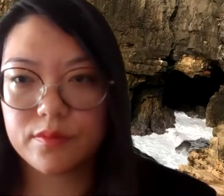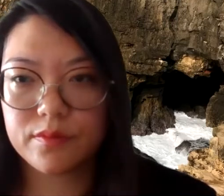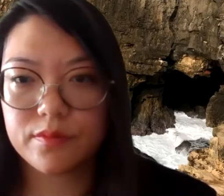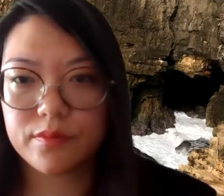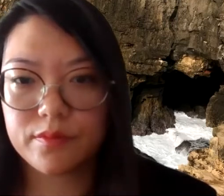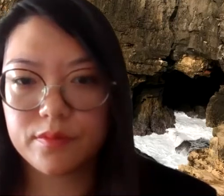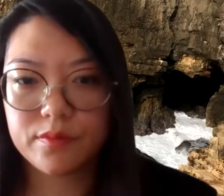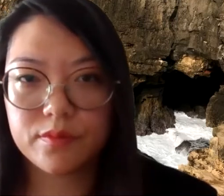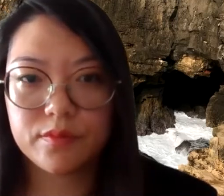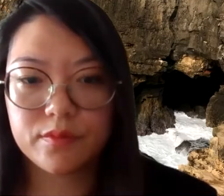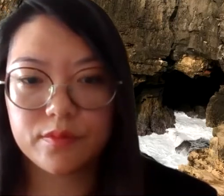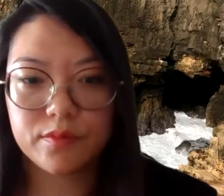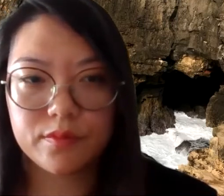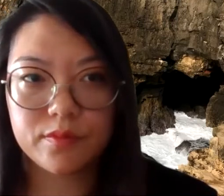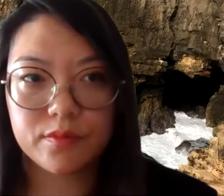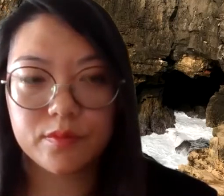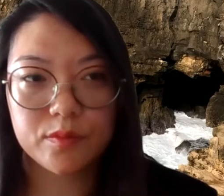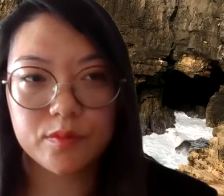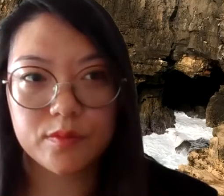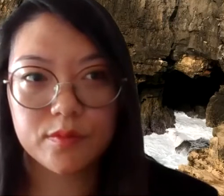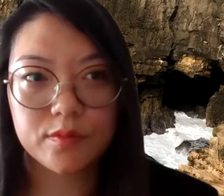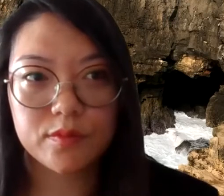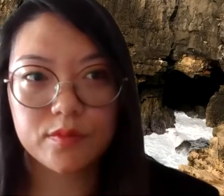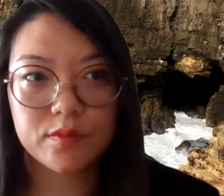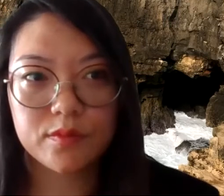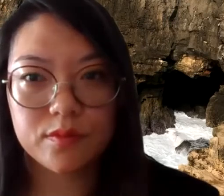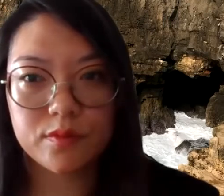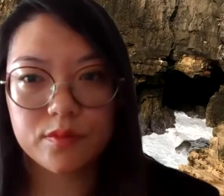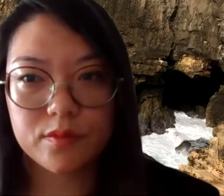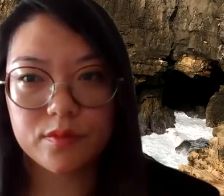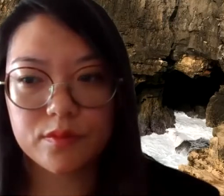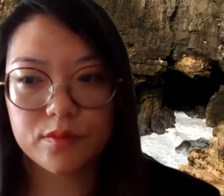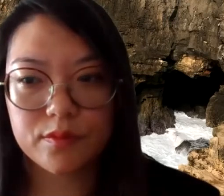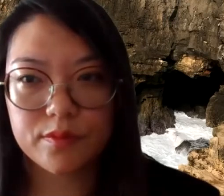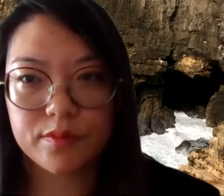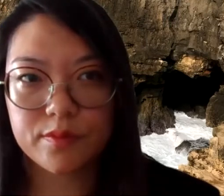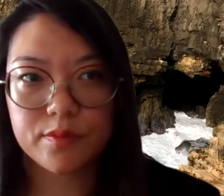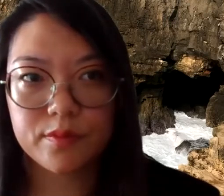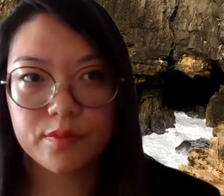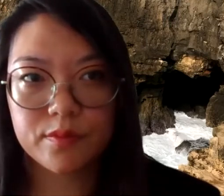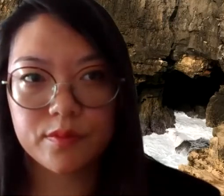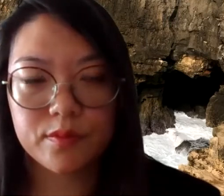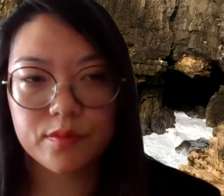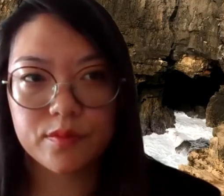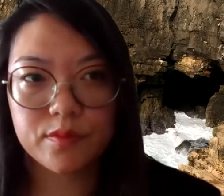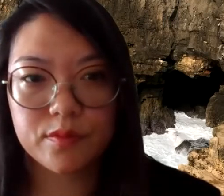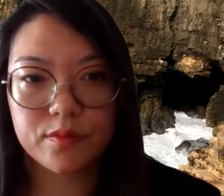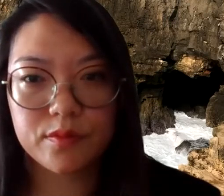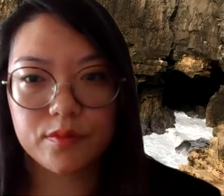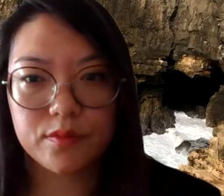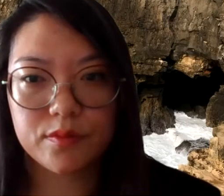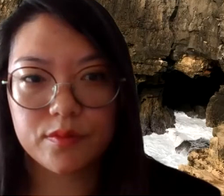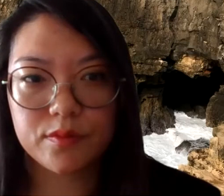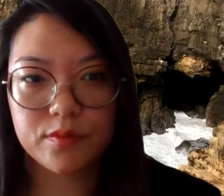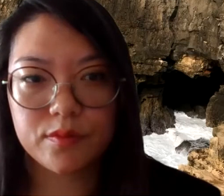complaint, review, will hopefully pull up some information that can help you make an informed decision about whether this is a legitimate